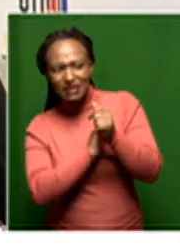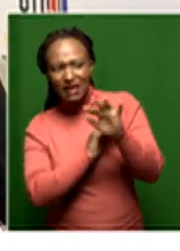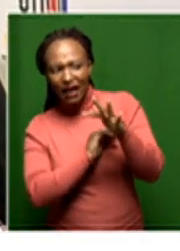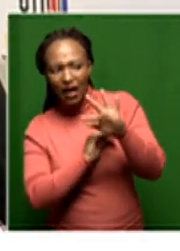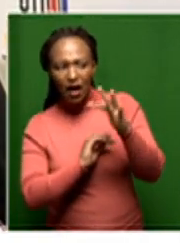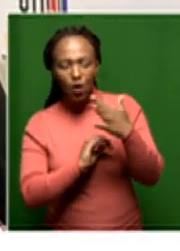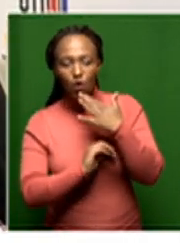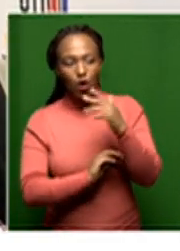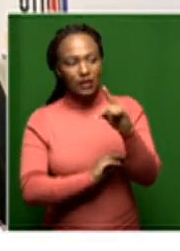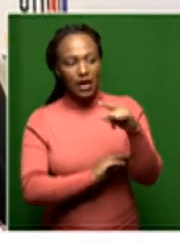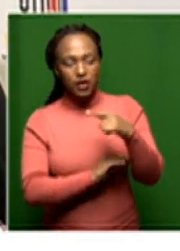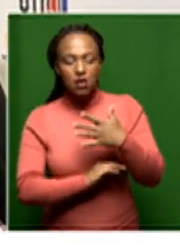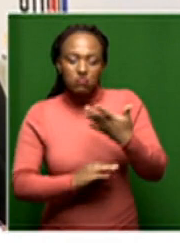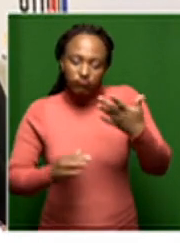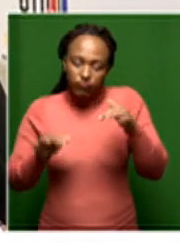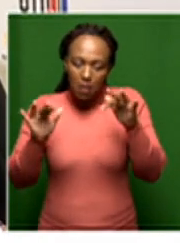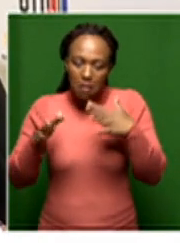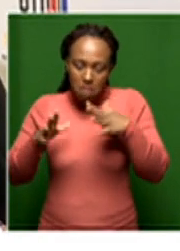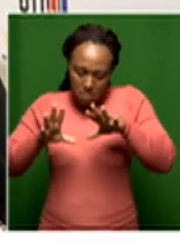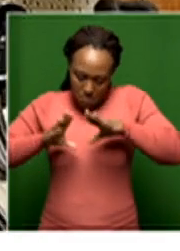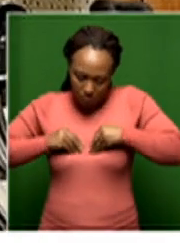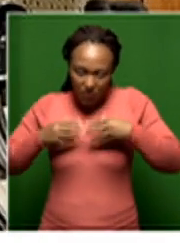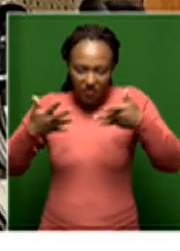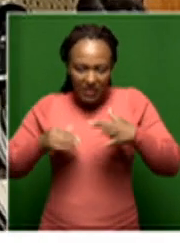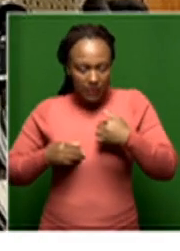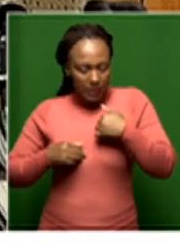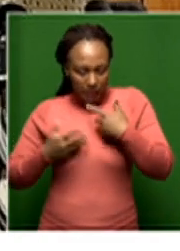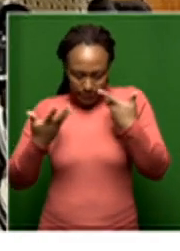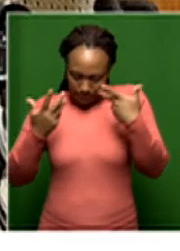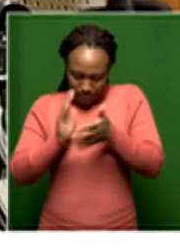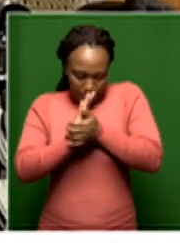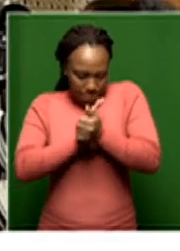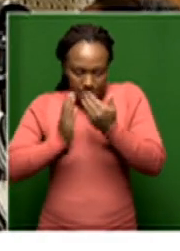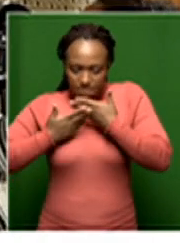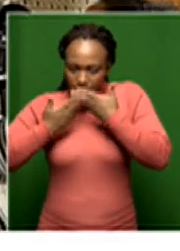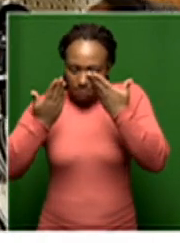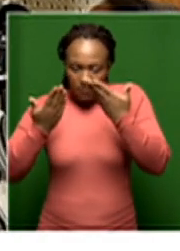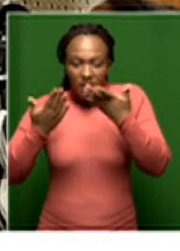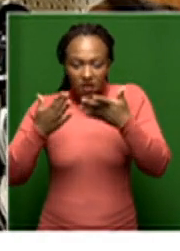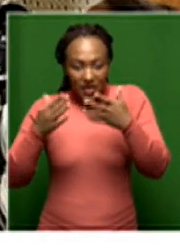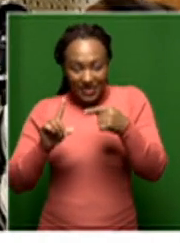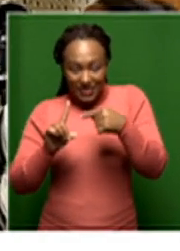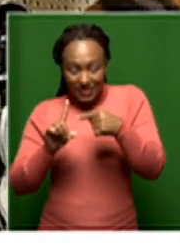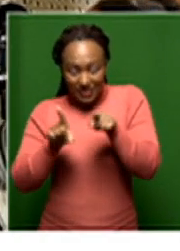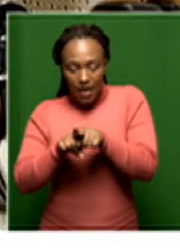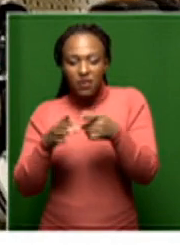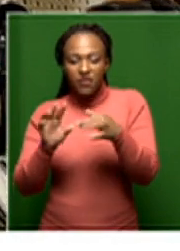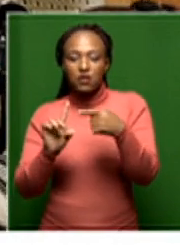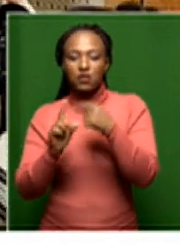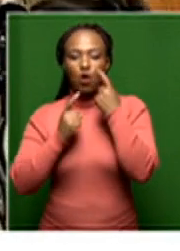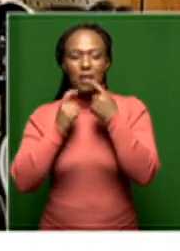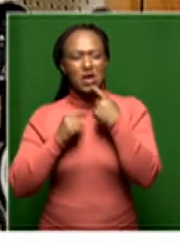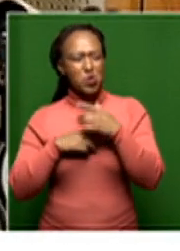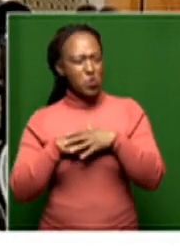We have the Director General admitting publicly in the Farmers Weekly himself. And he also complained about the levels of